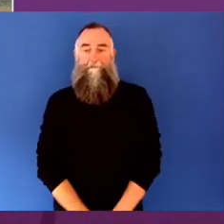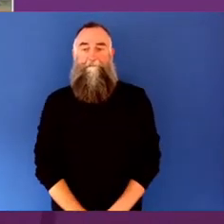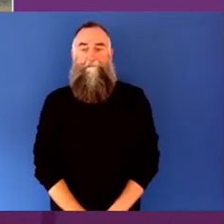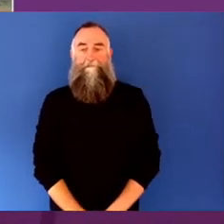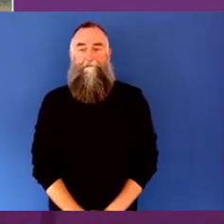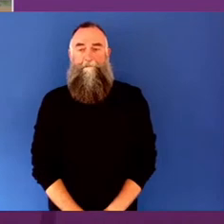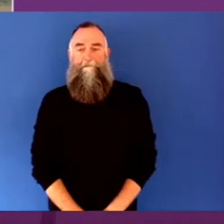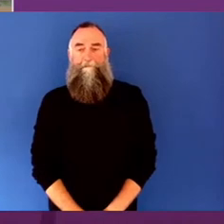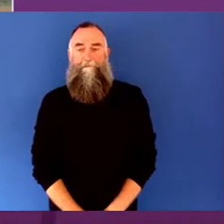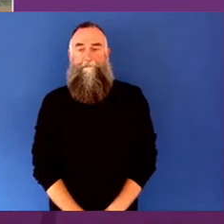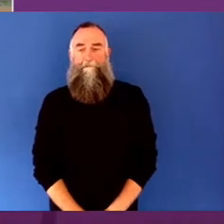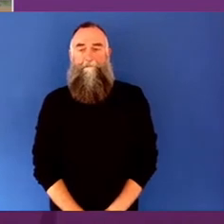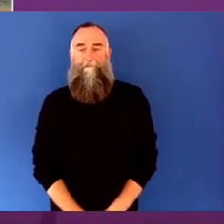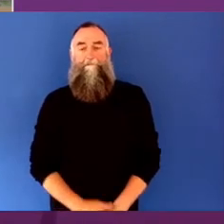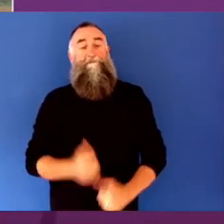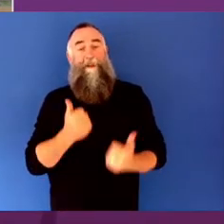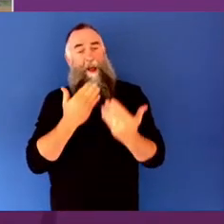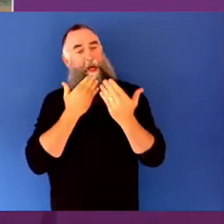Thank you Adrian.